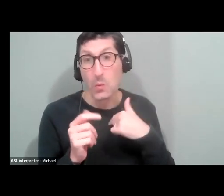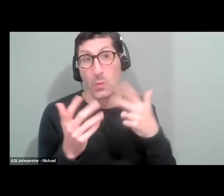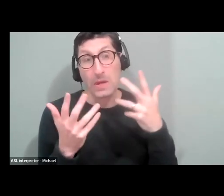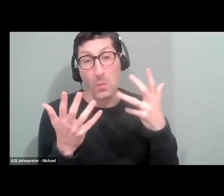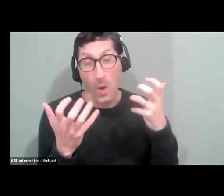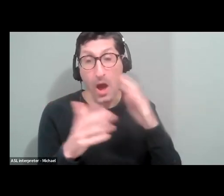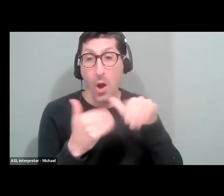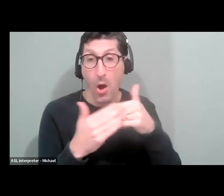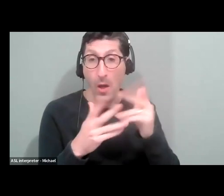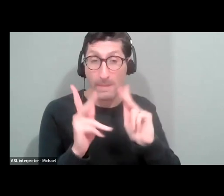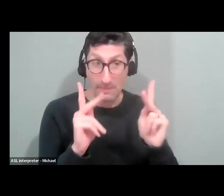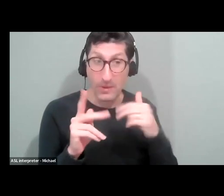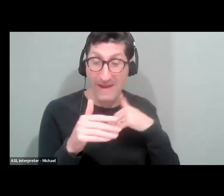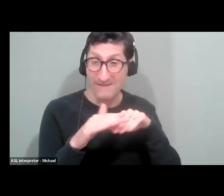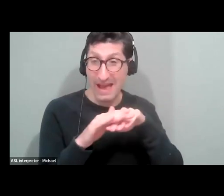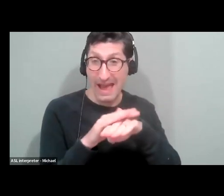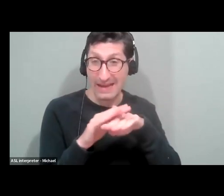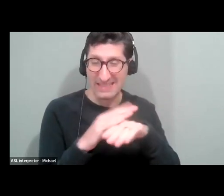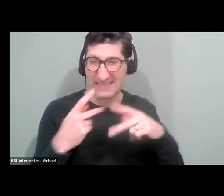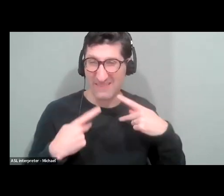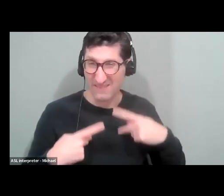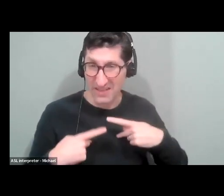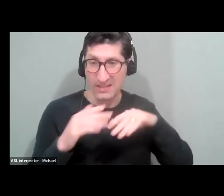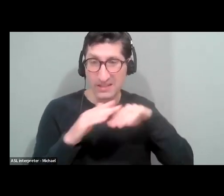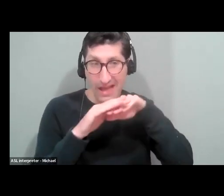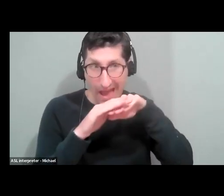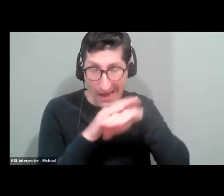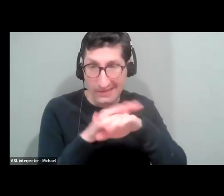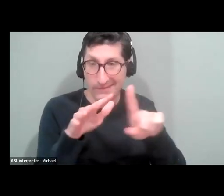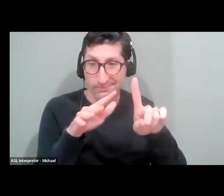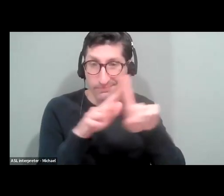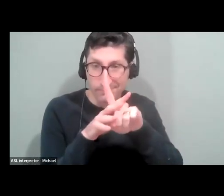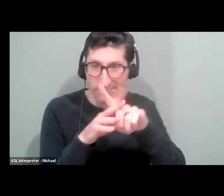are working on that, um, and working on better solutions.